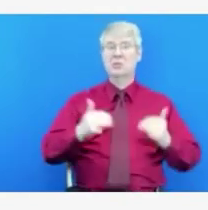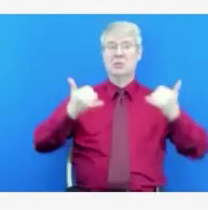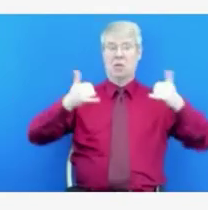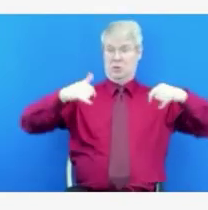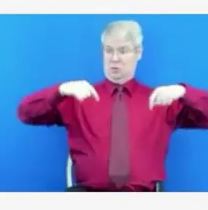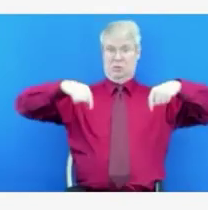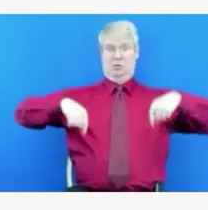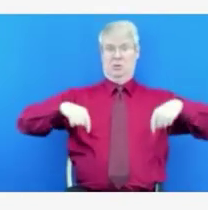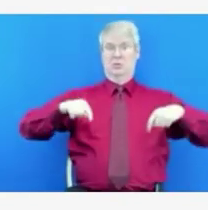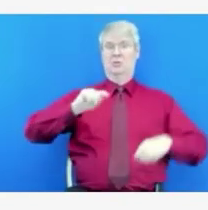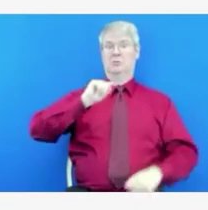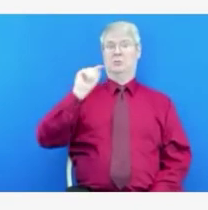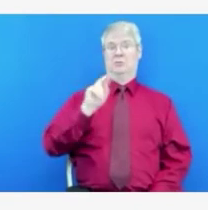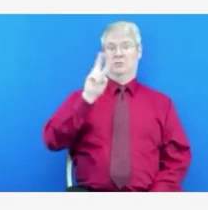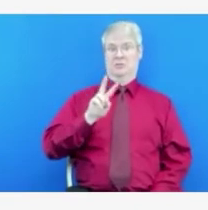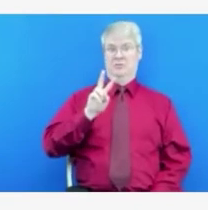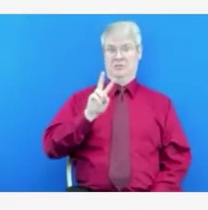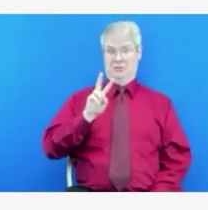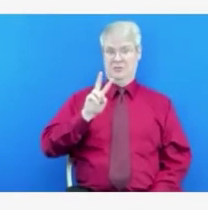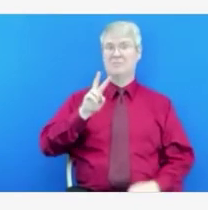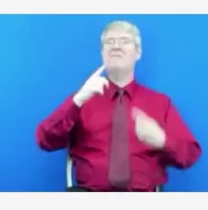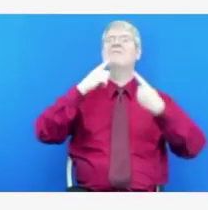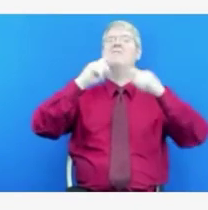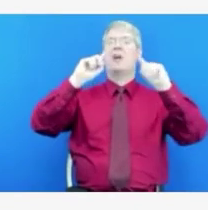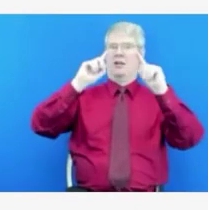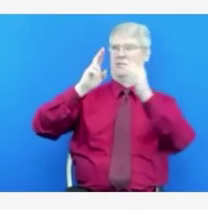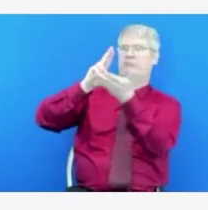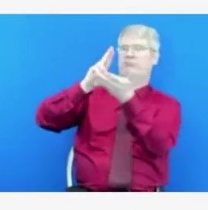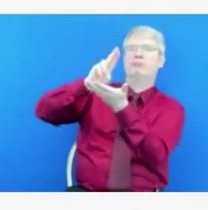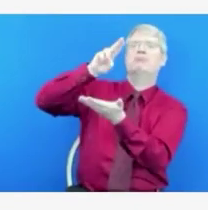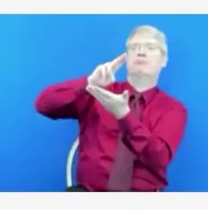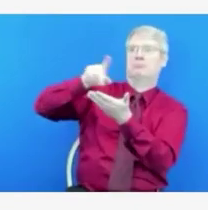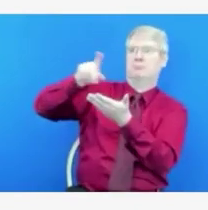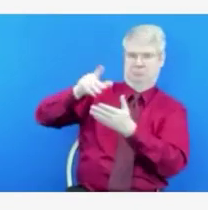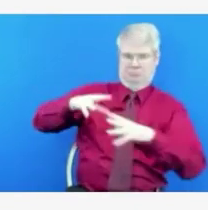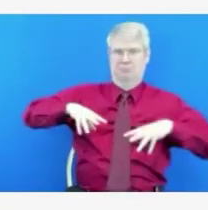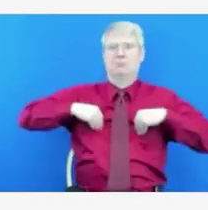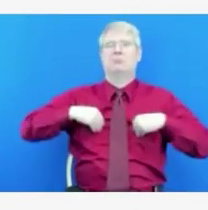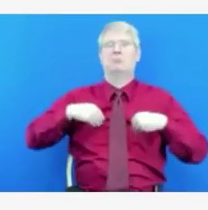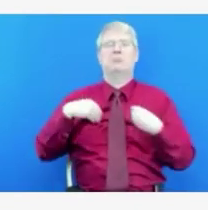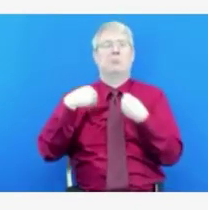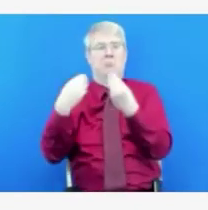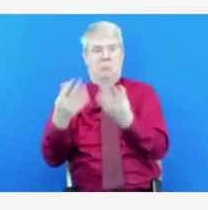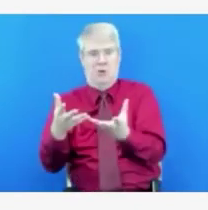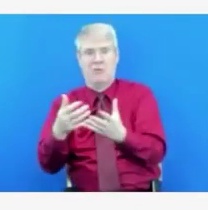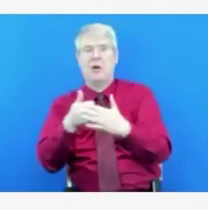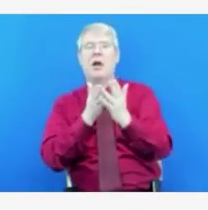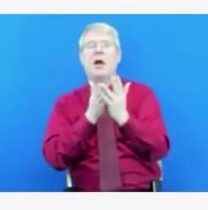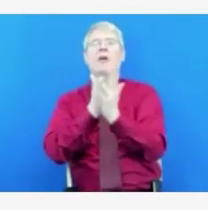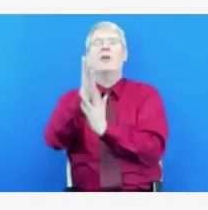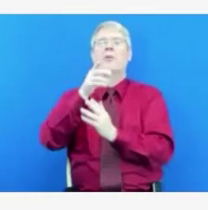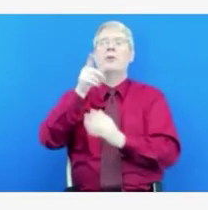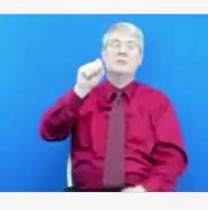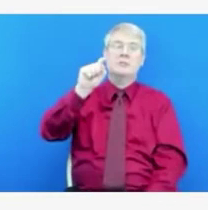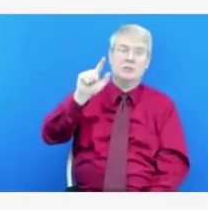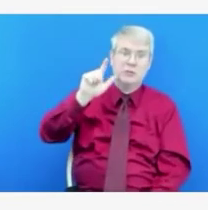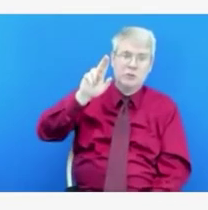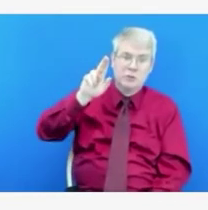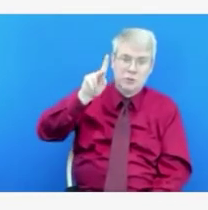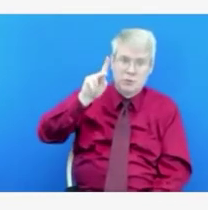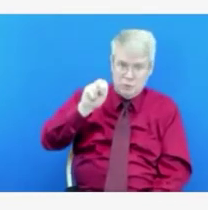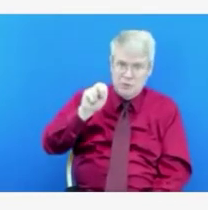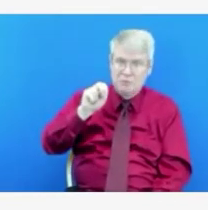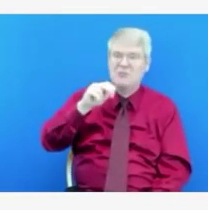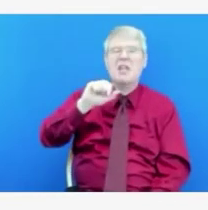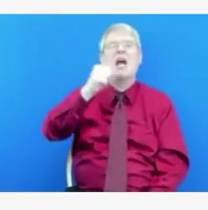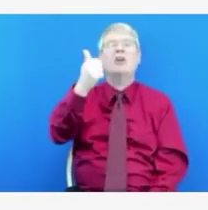some other providers that are offering monoclonal antibodies. So it is available. But we are still working on finalizing